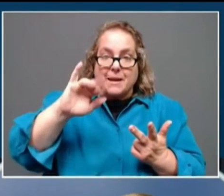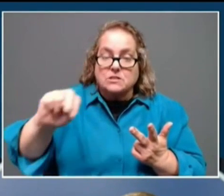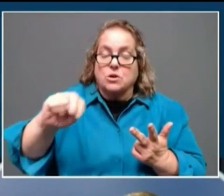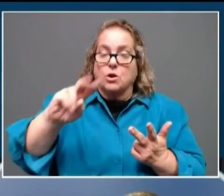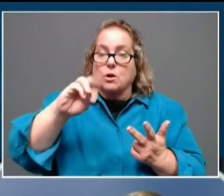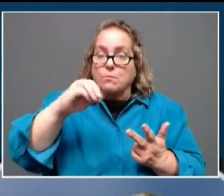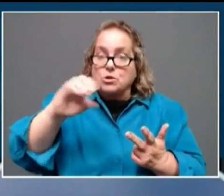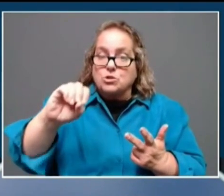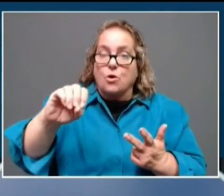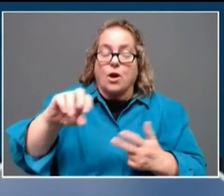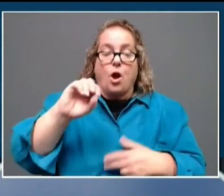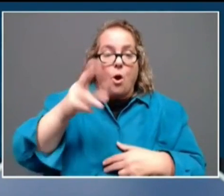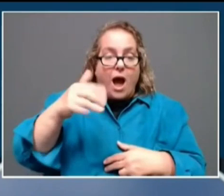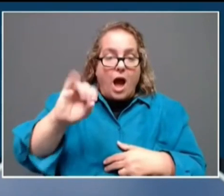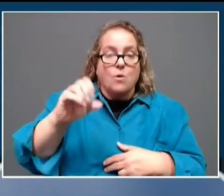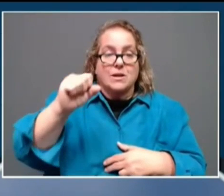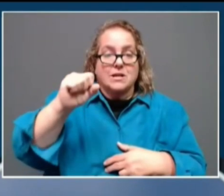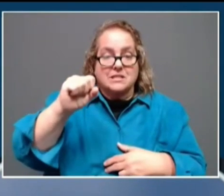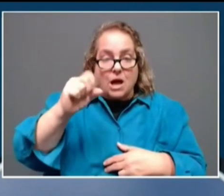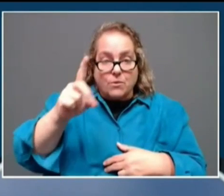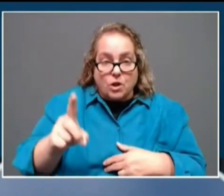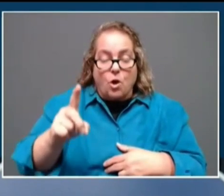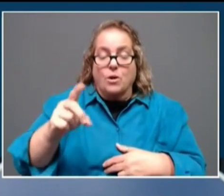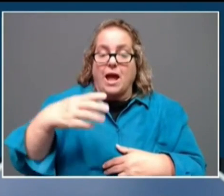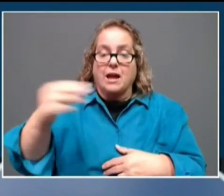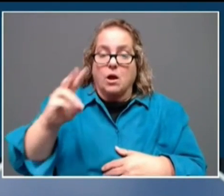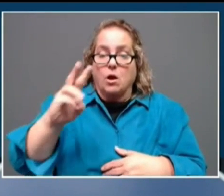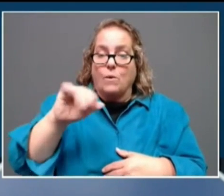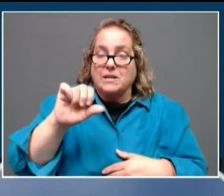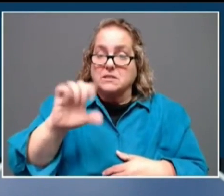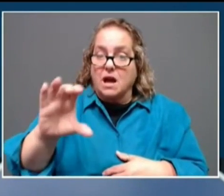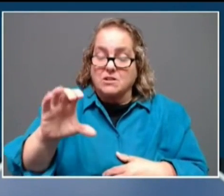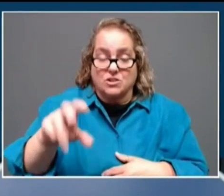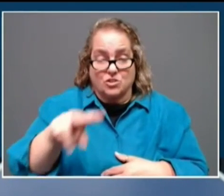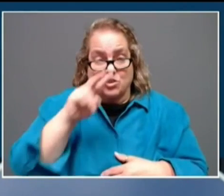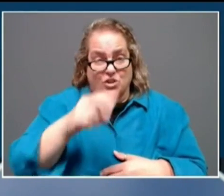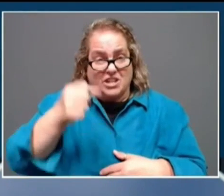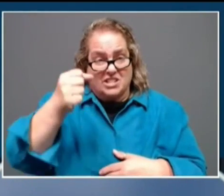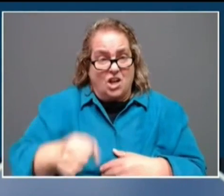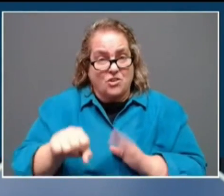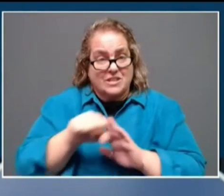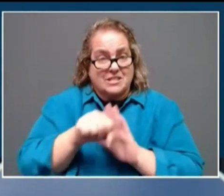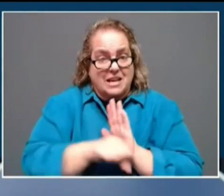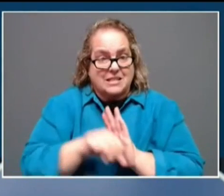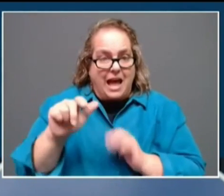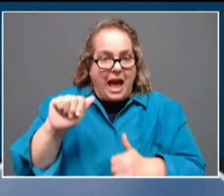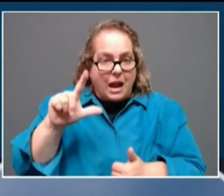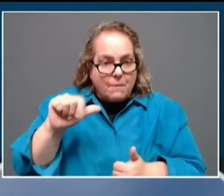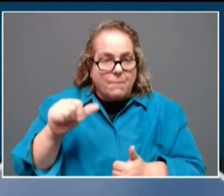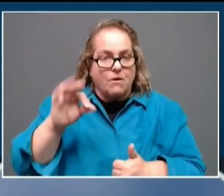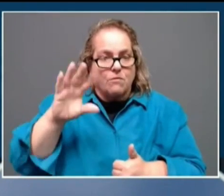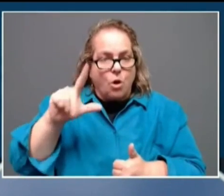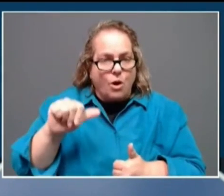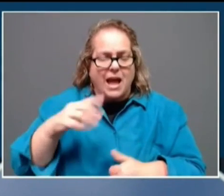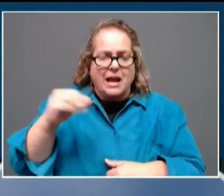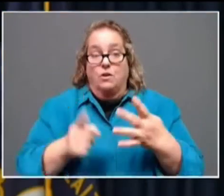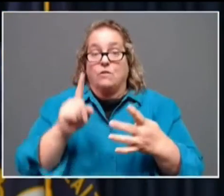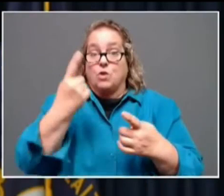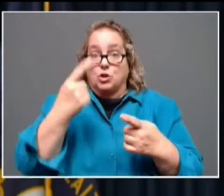legislature. He says he believes a majority of Kentuckians are in favor of cannabis being legalized for medicinal purposes.